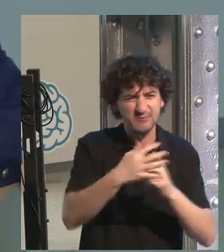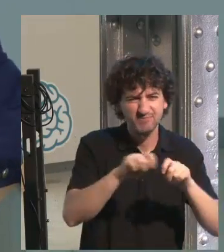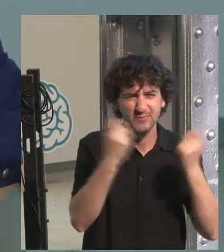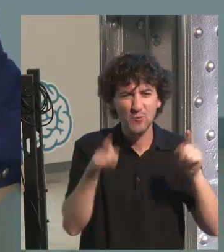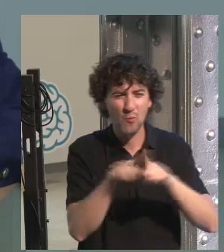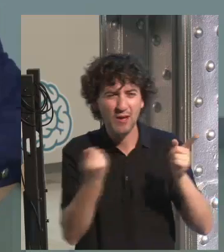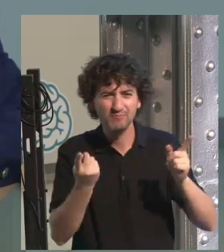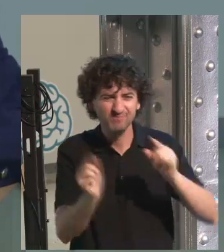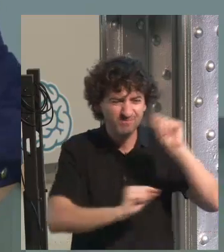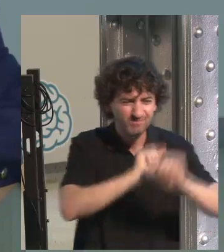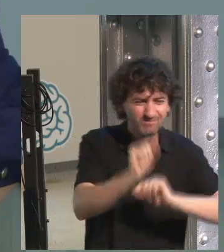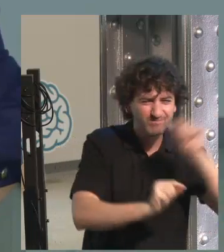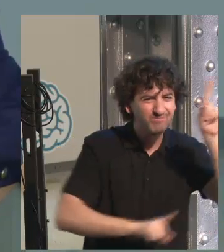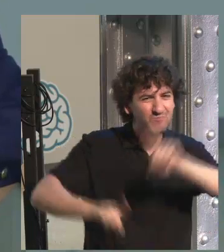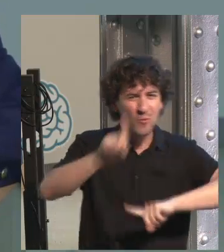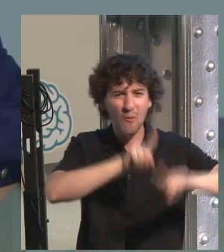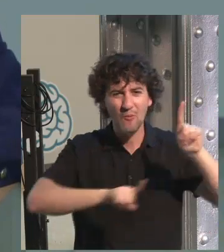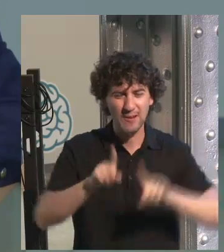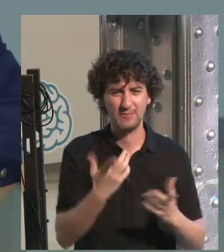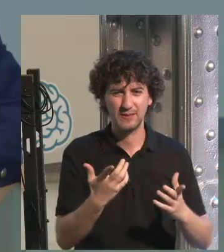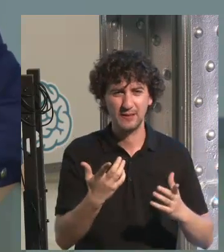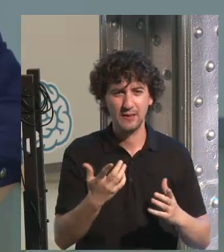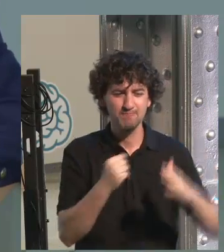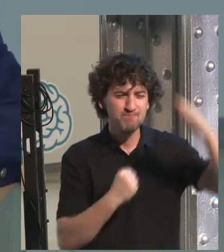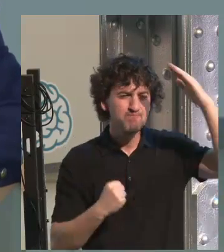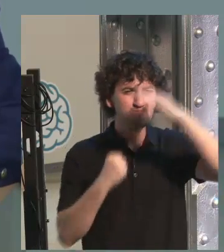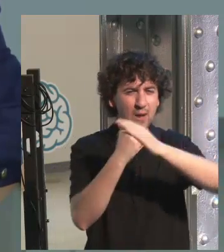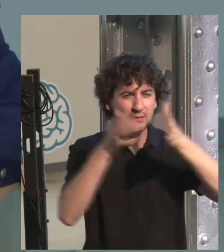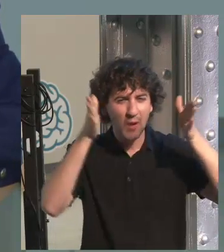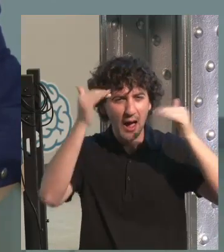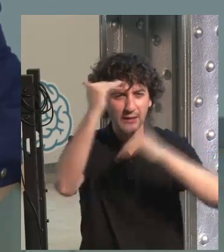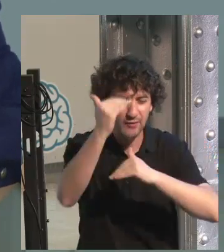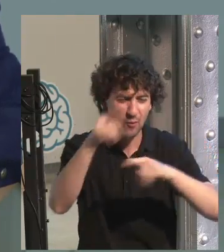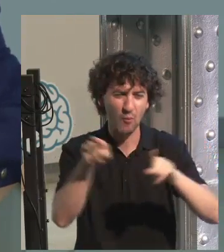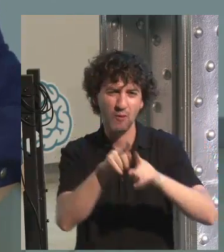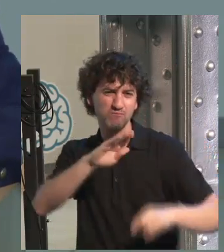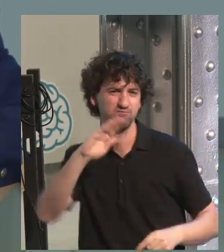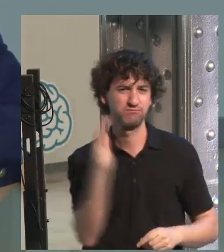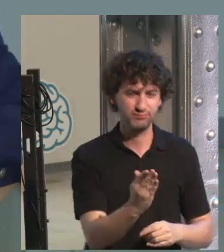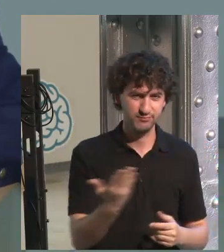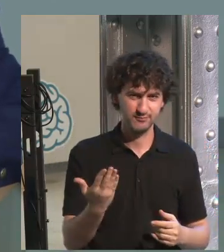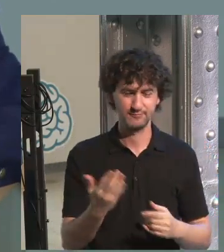because we are intoxicating and we are invading the